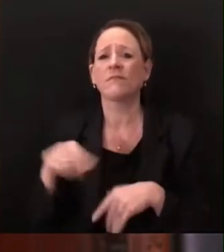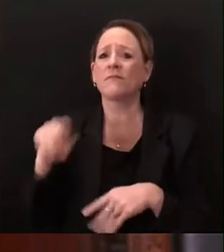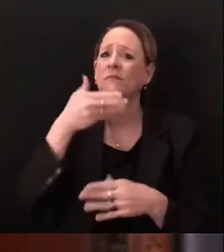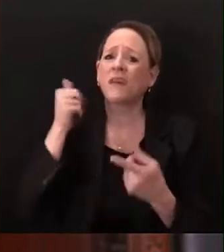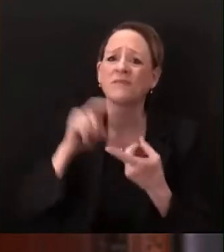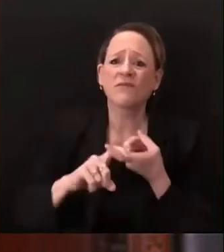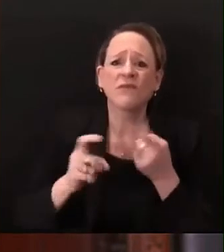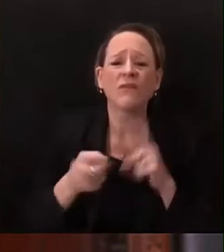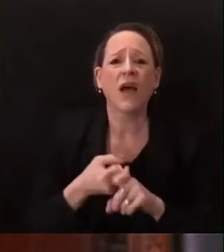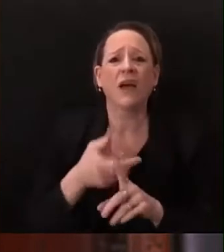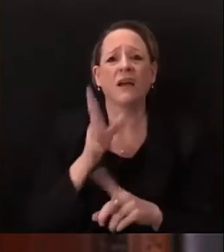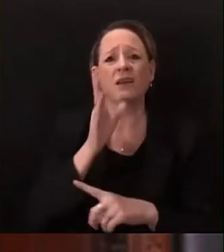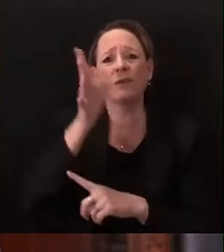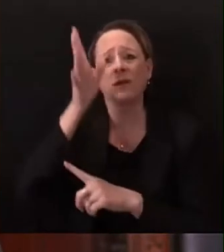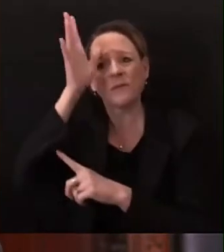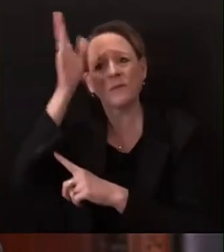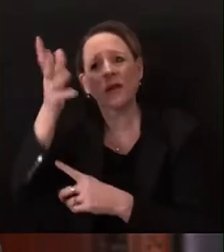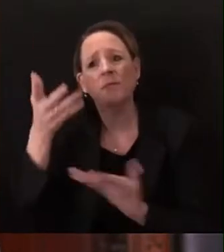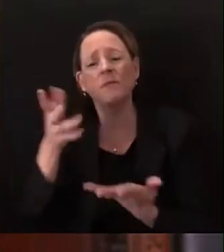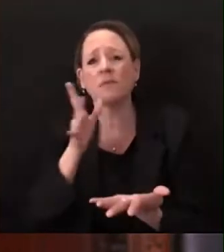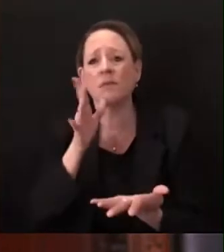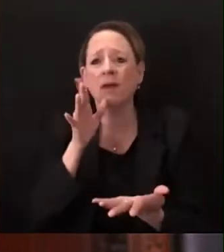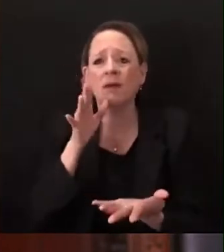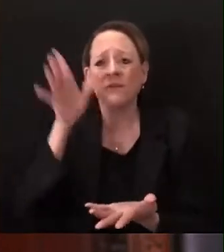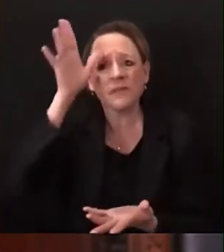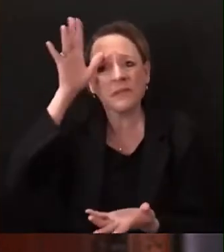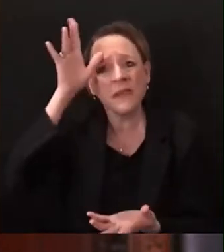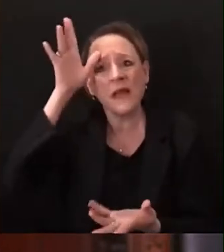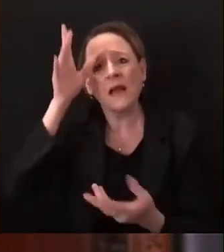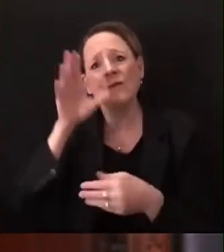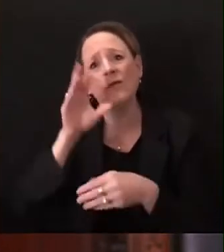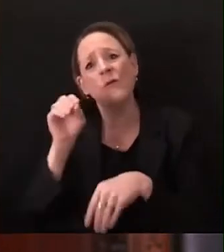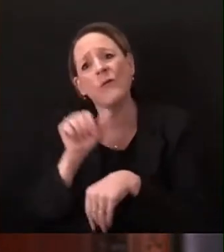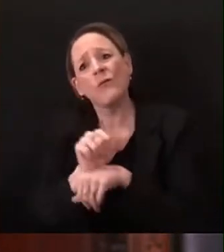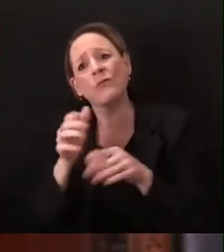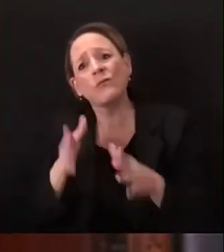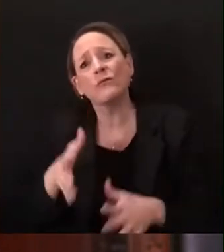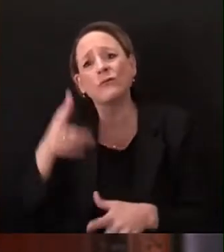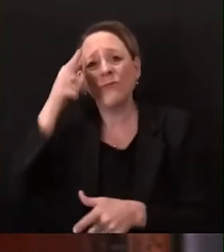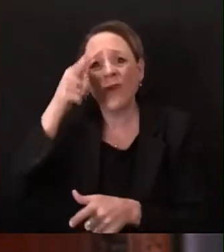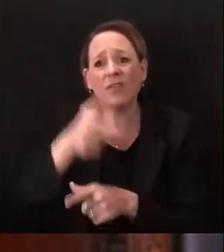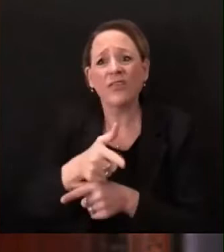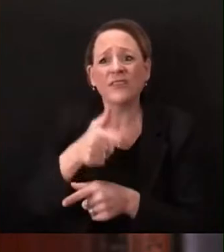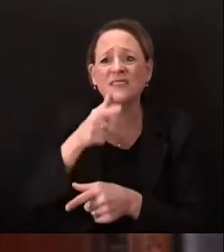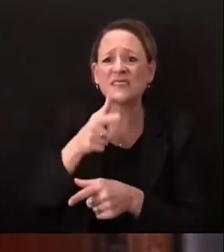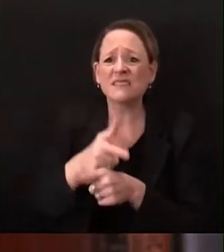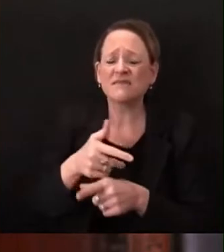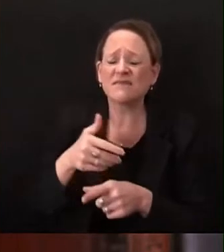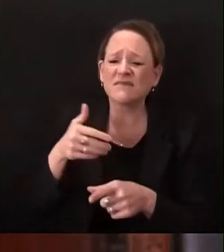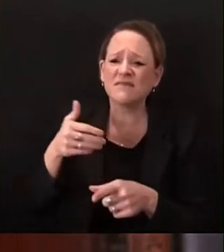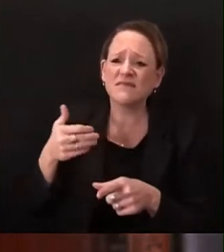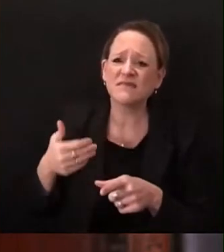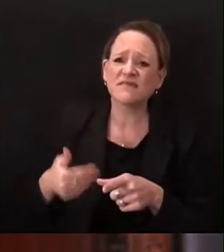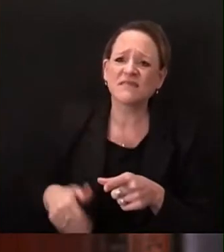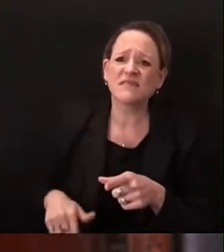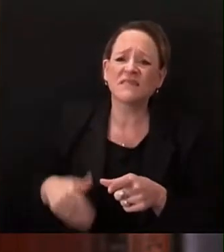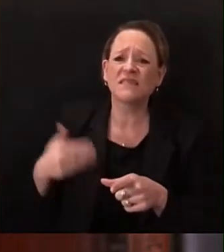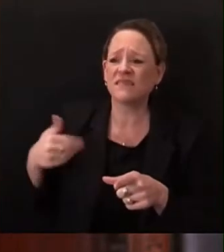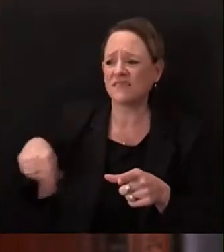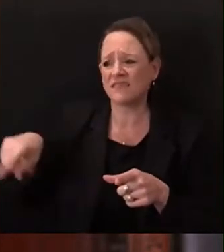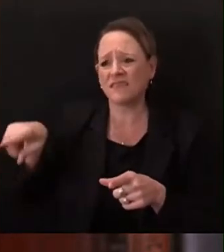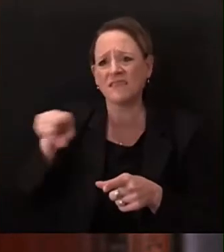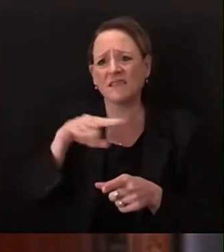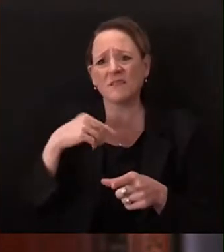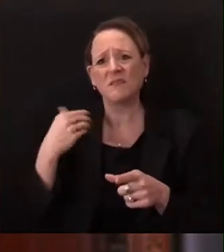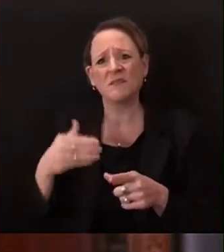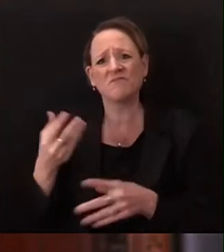-worker or neighbor brother or sister and somebody who meant a whole lot to somebody else it's 92